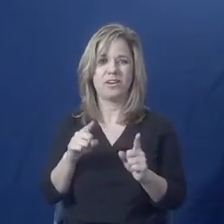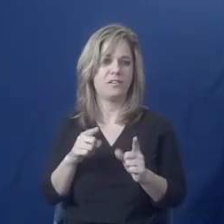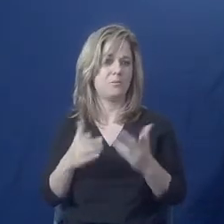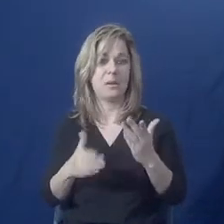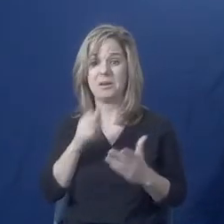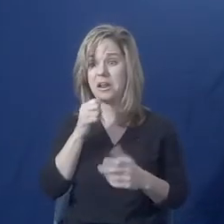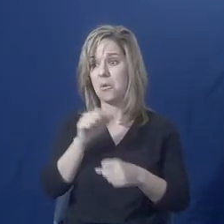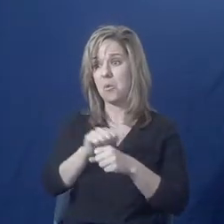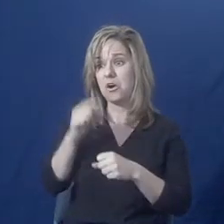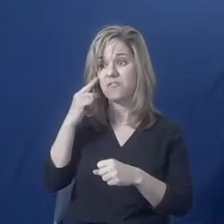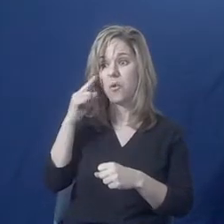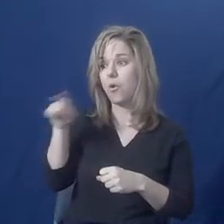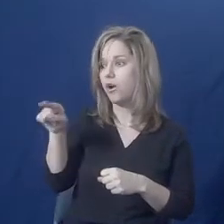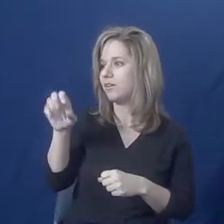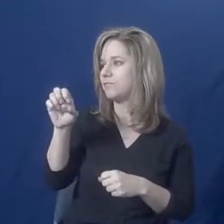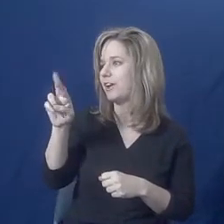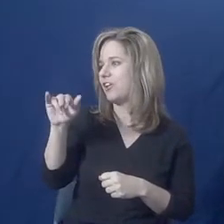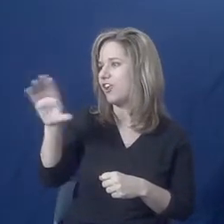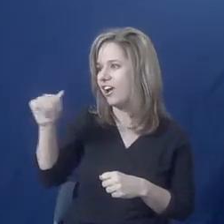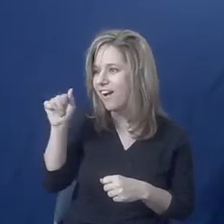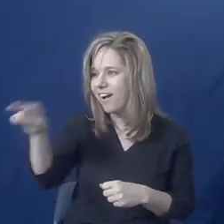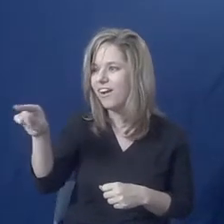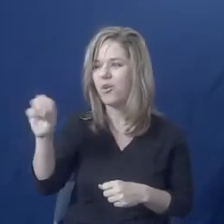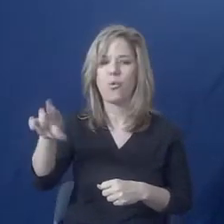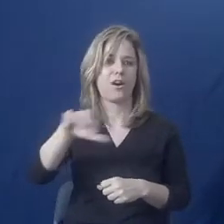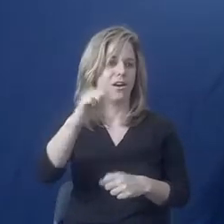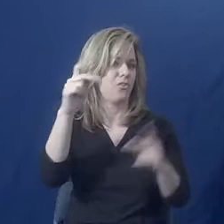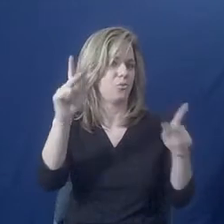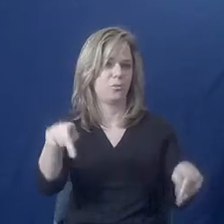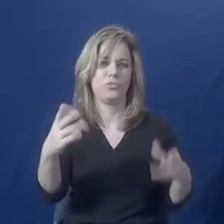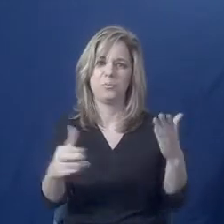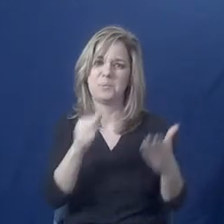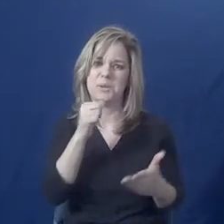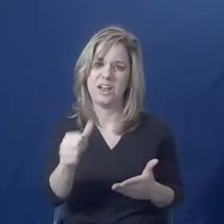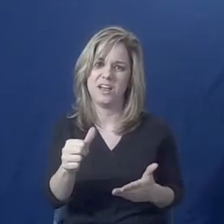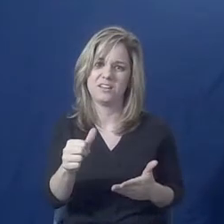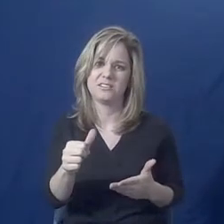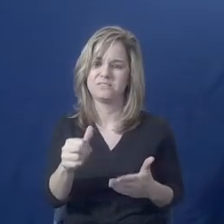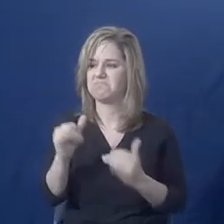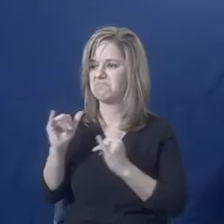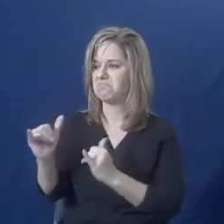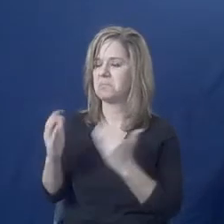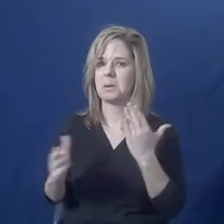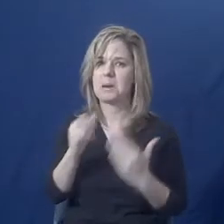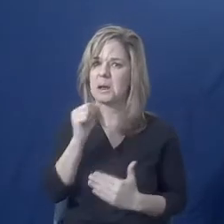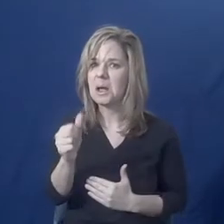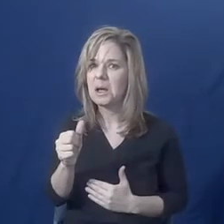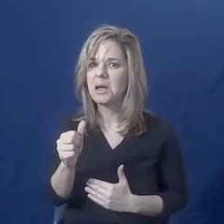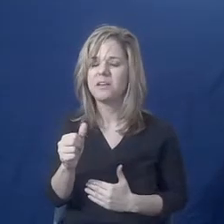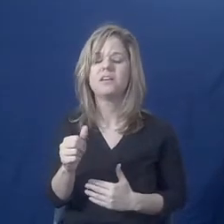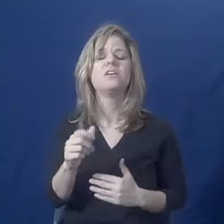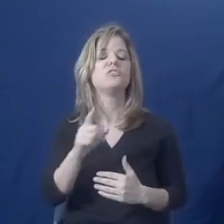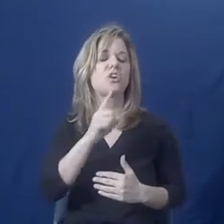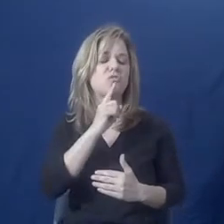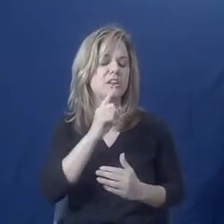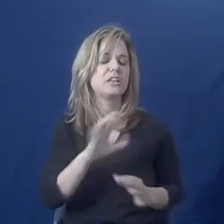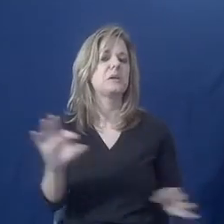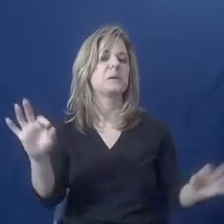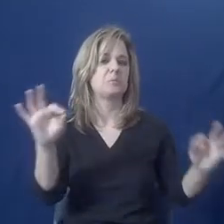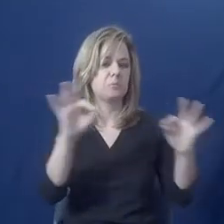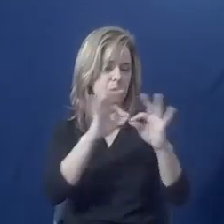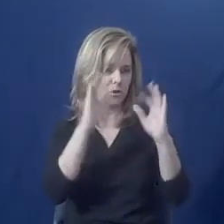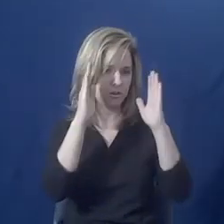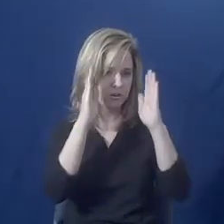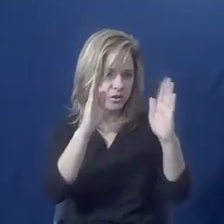or for anybody else for that matter. It's important that you listen to each person's feelings about